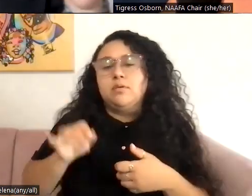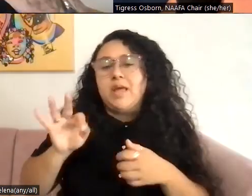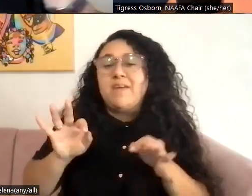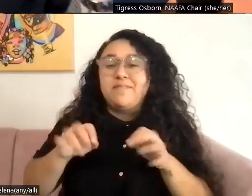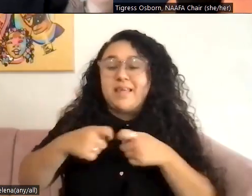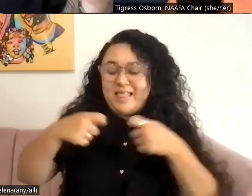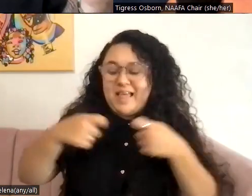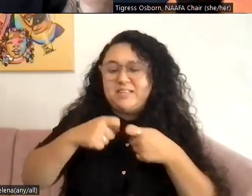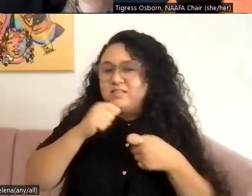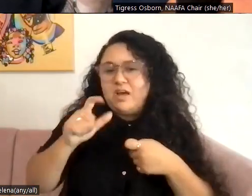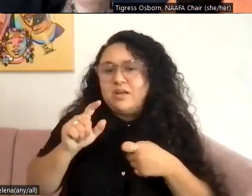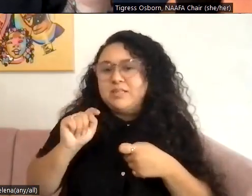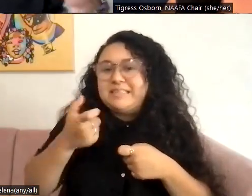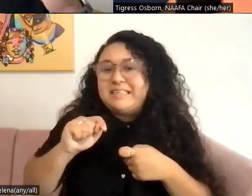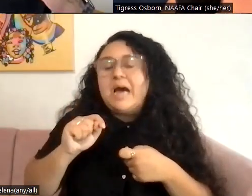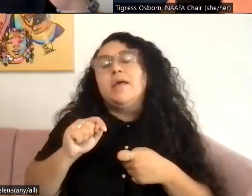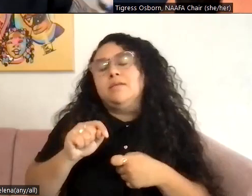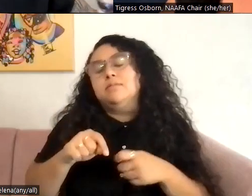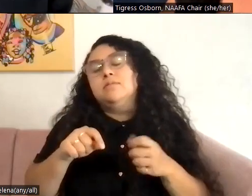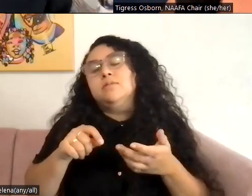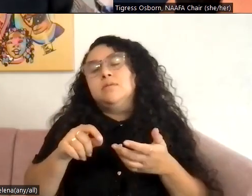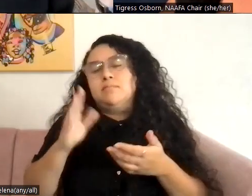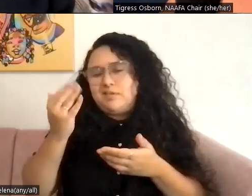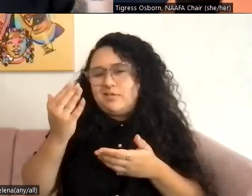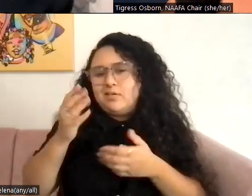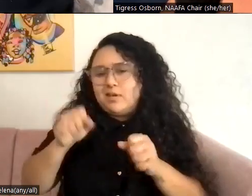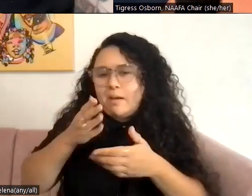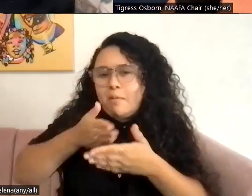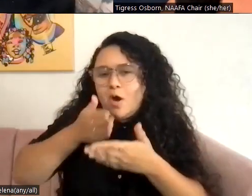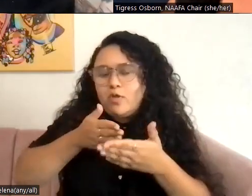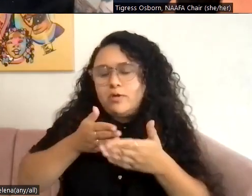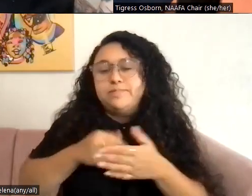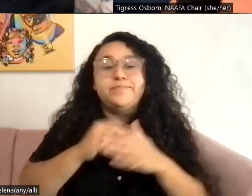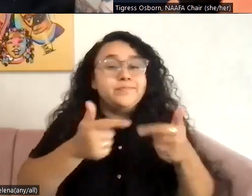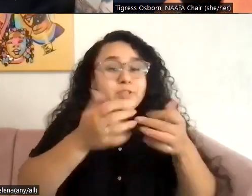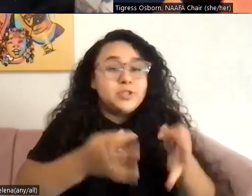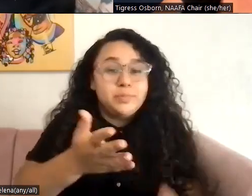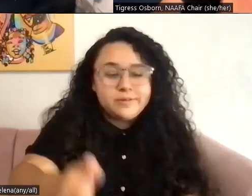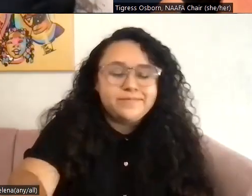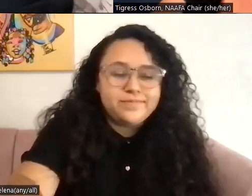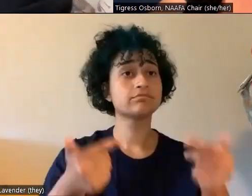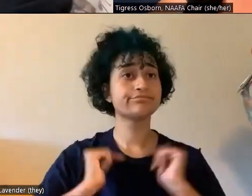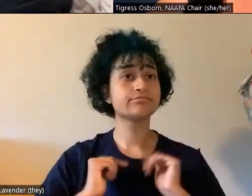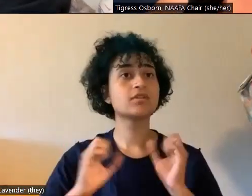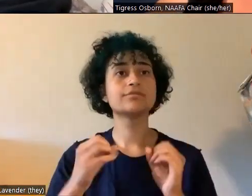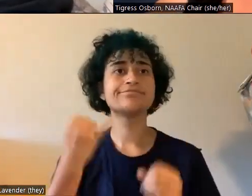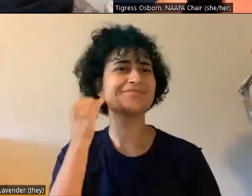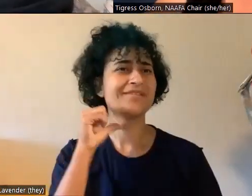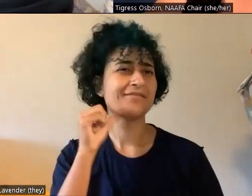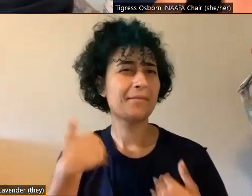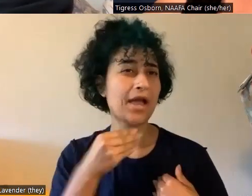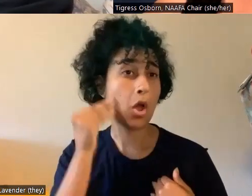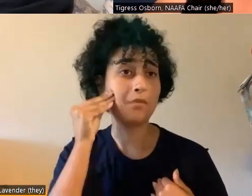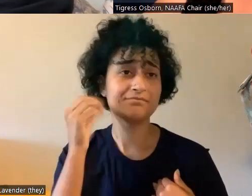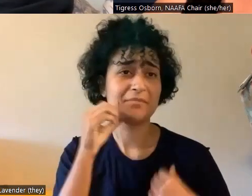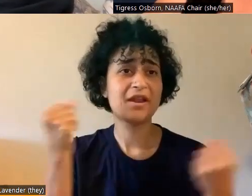isn't too tight. Cause that could be irritating. So it's like work. And if I'm at home, I'm not afraid to just put my t-shirt